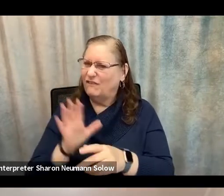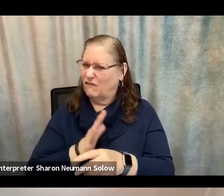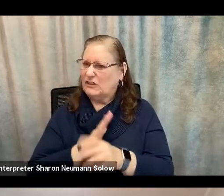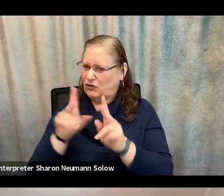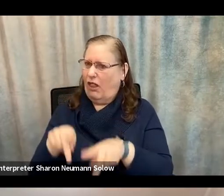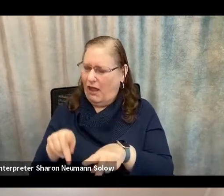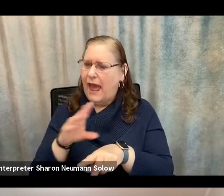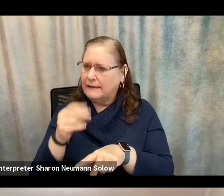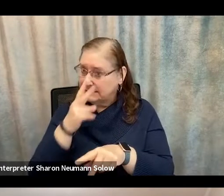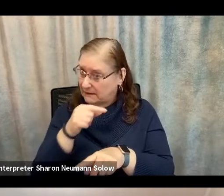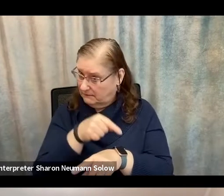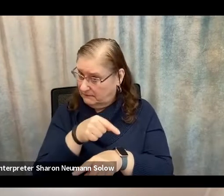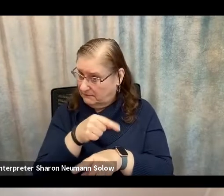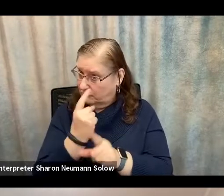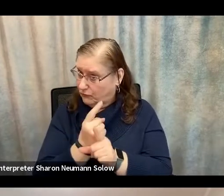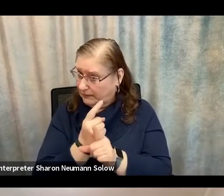correct.